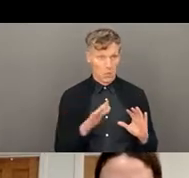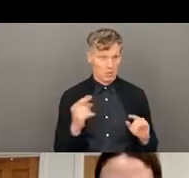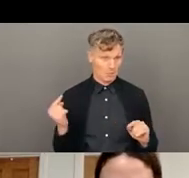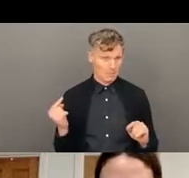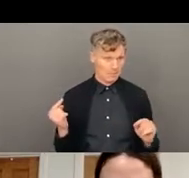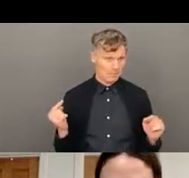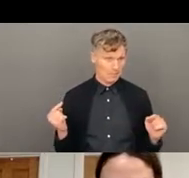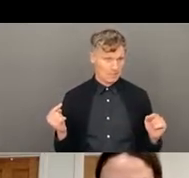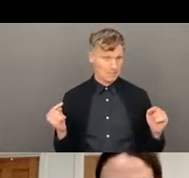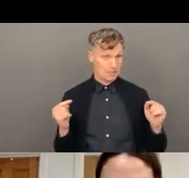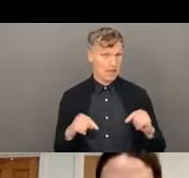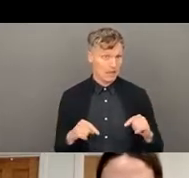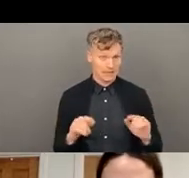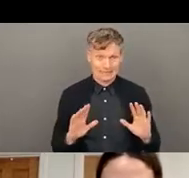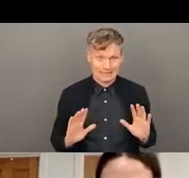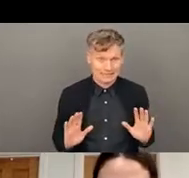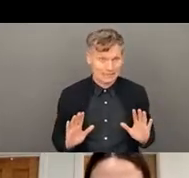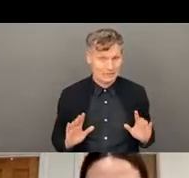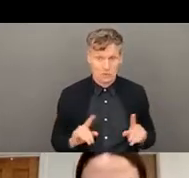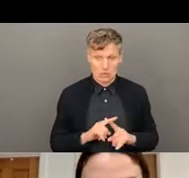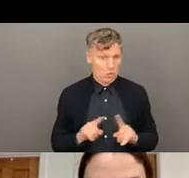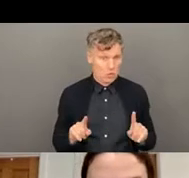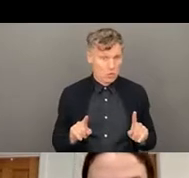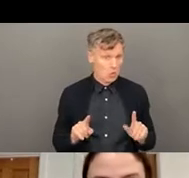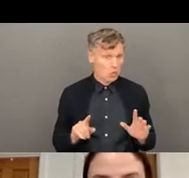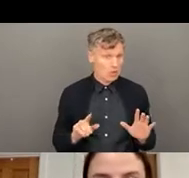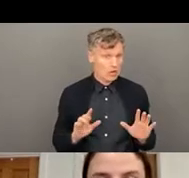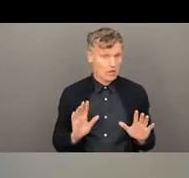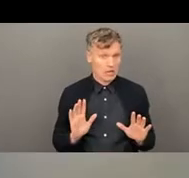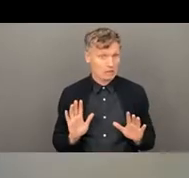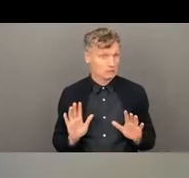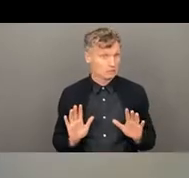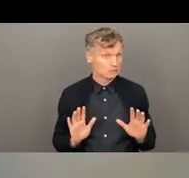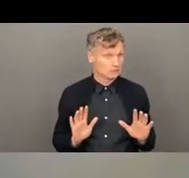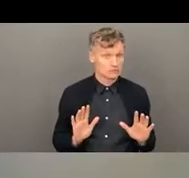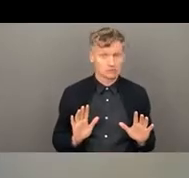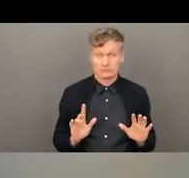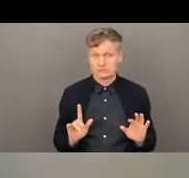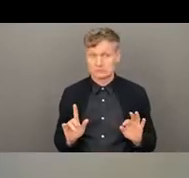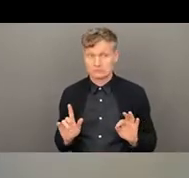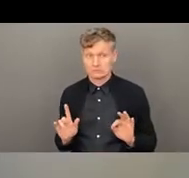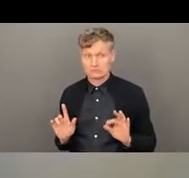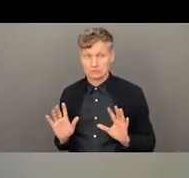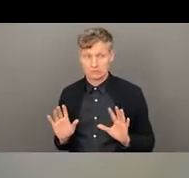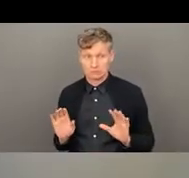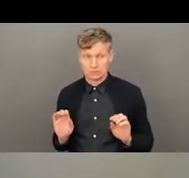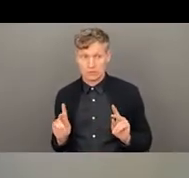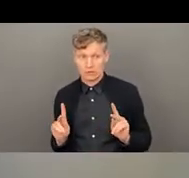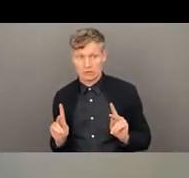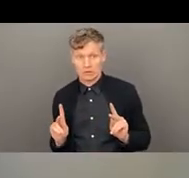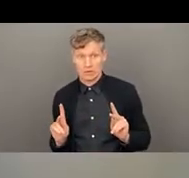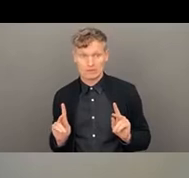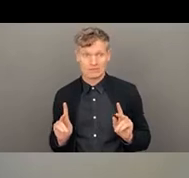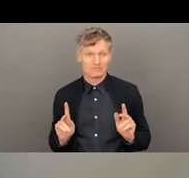We haven't lost anybody along the way in the virtual space. I think we have lost a couple of people. We're missing